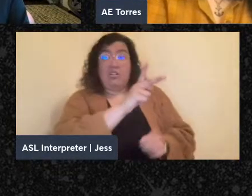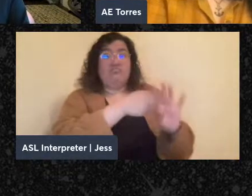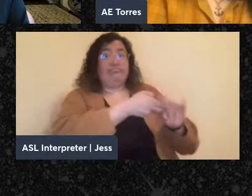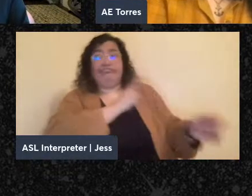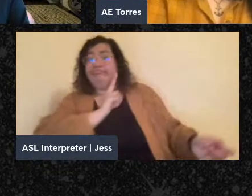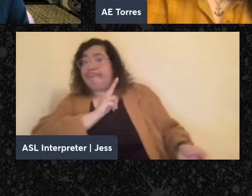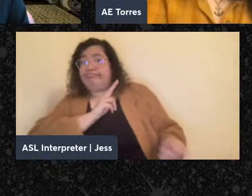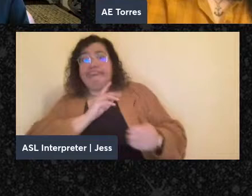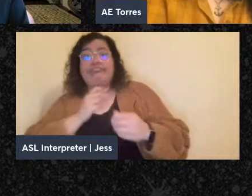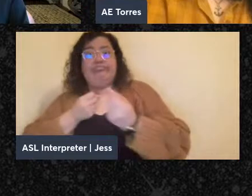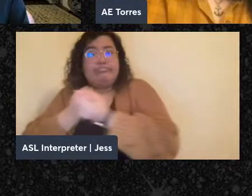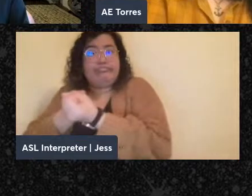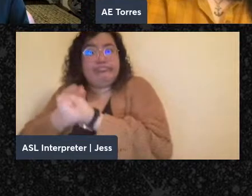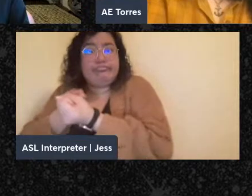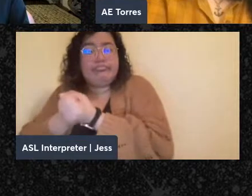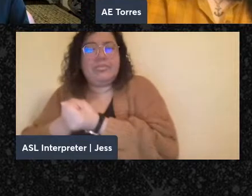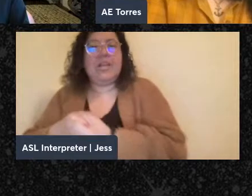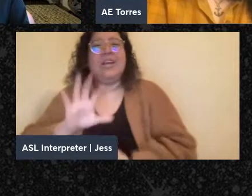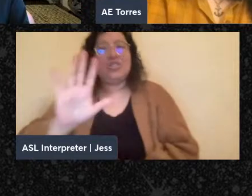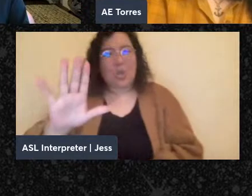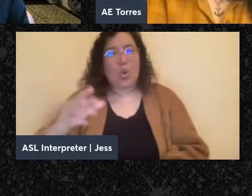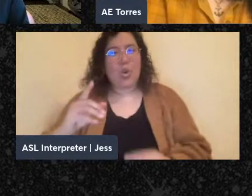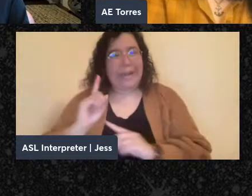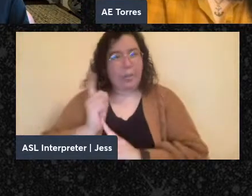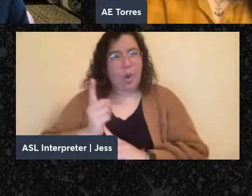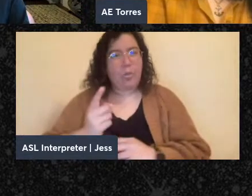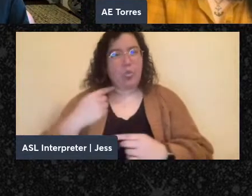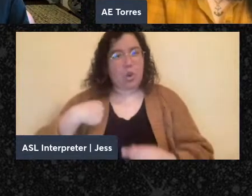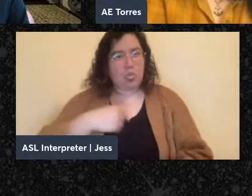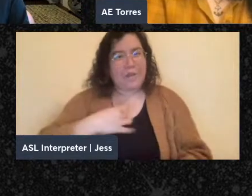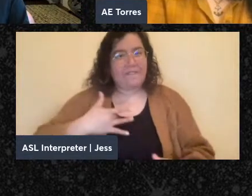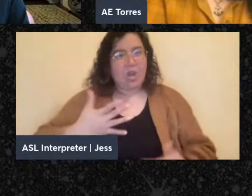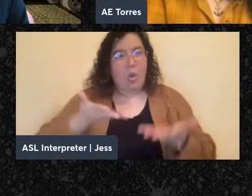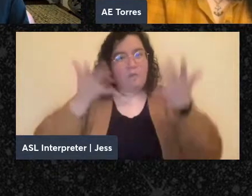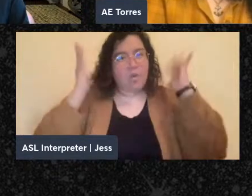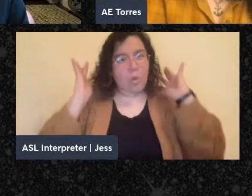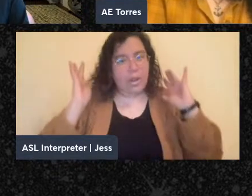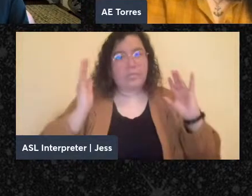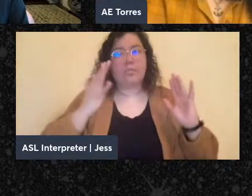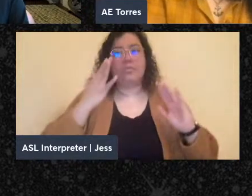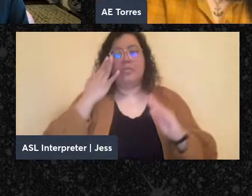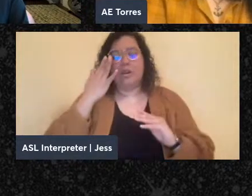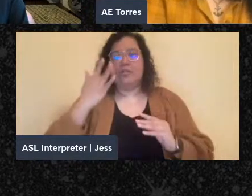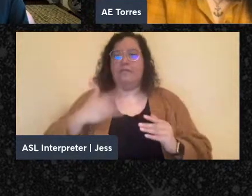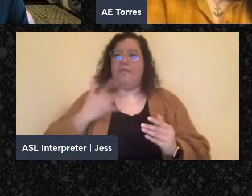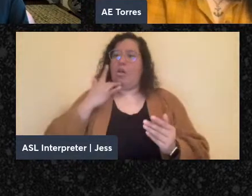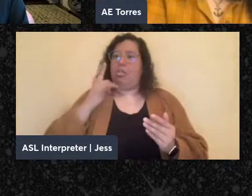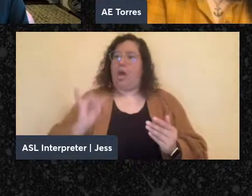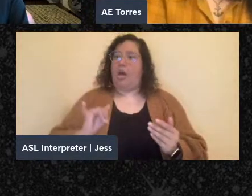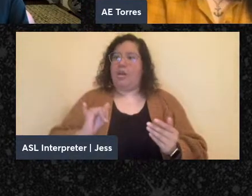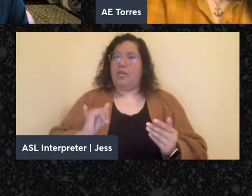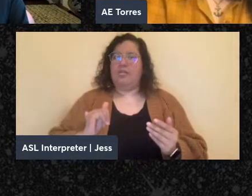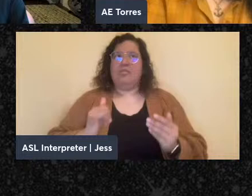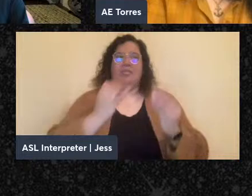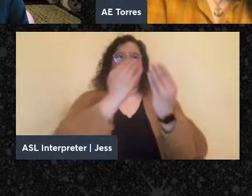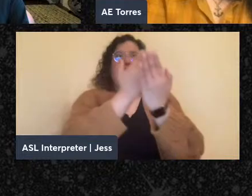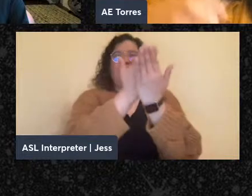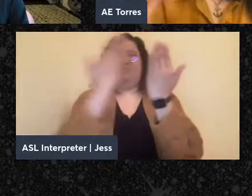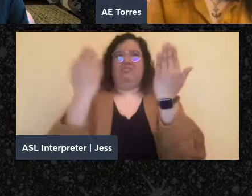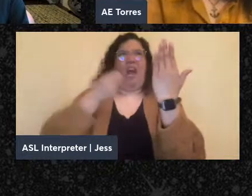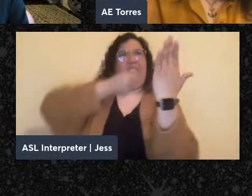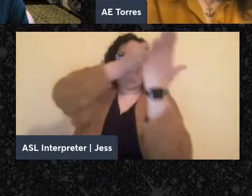especially when we are so often overwhelmed by what feels like a really massive wall of